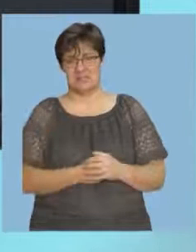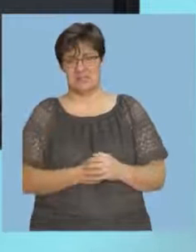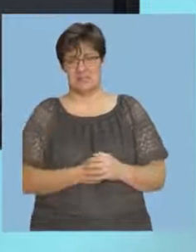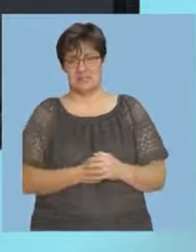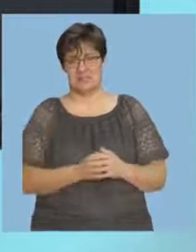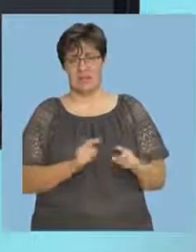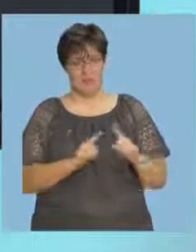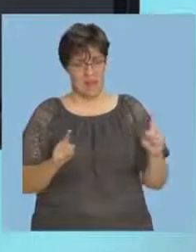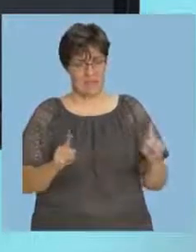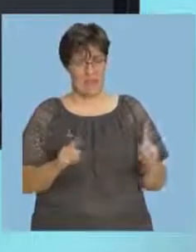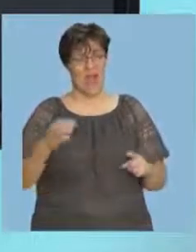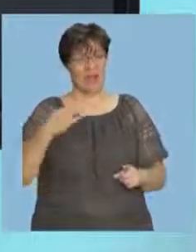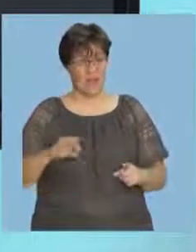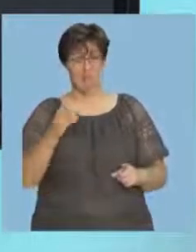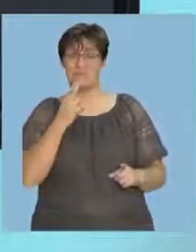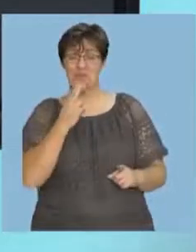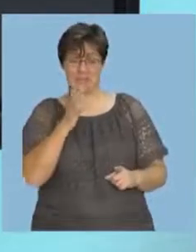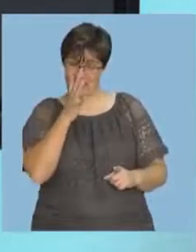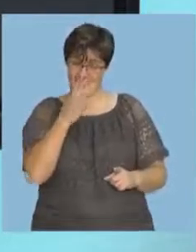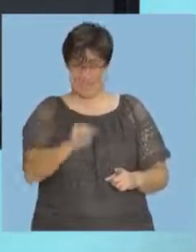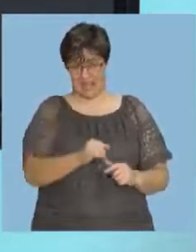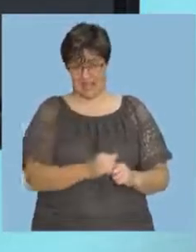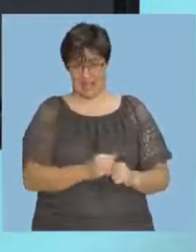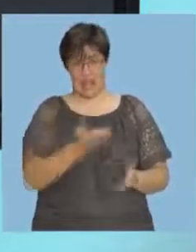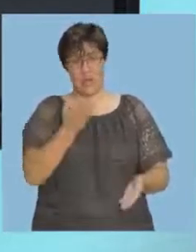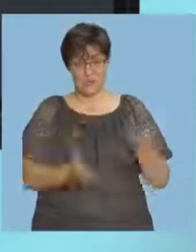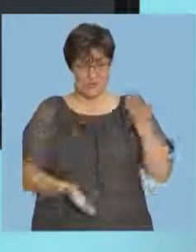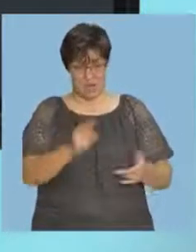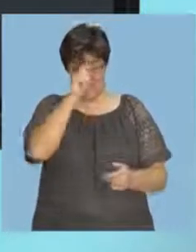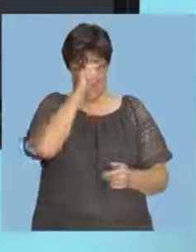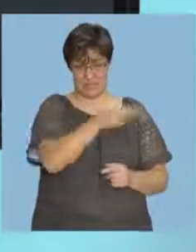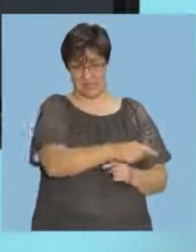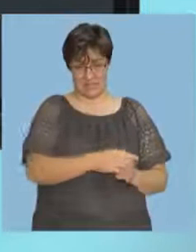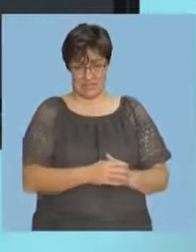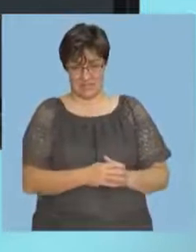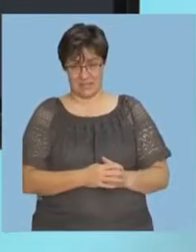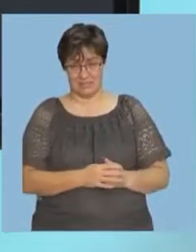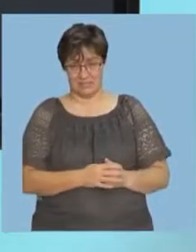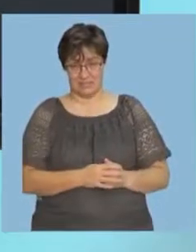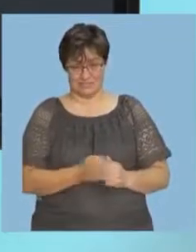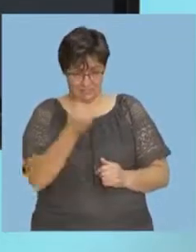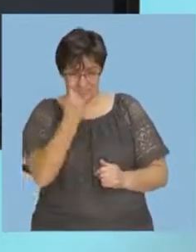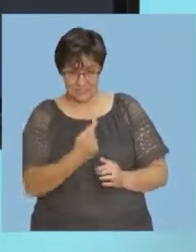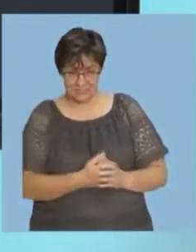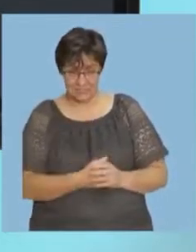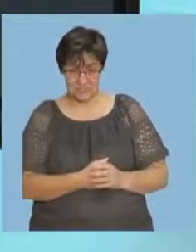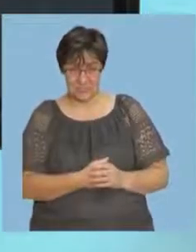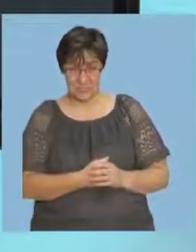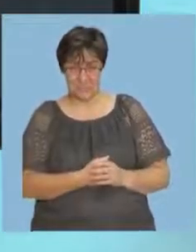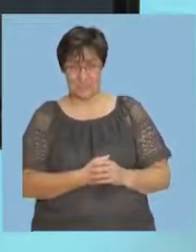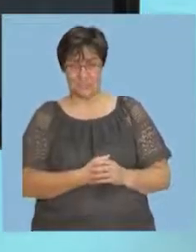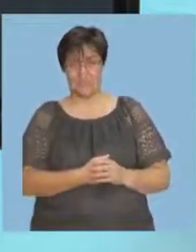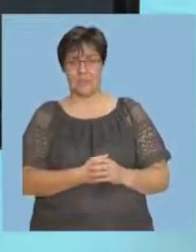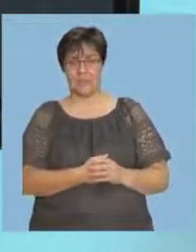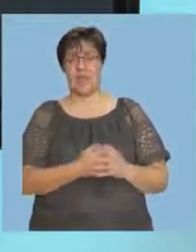But, we still have lots of girls smoking compared to boys. Are we together? Okay.